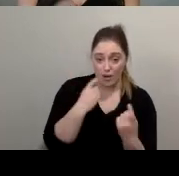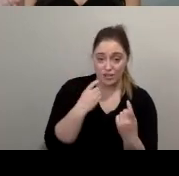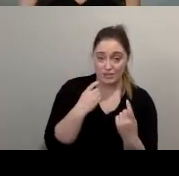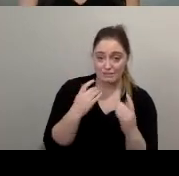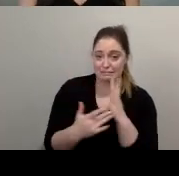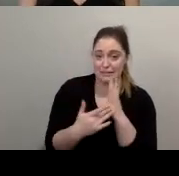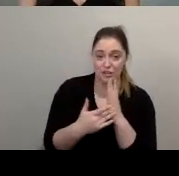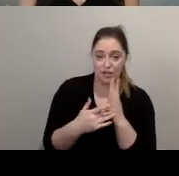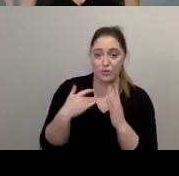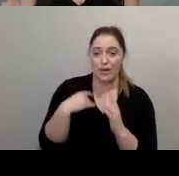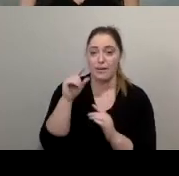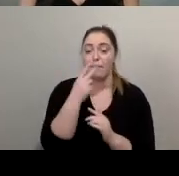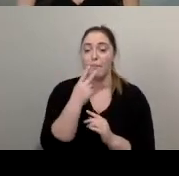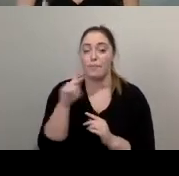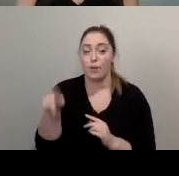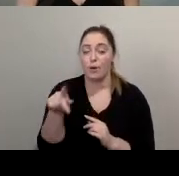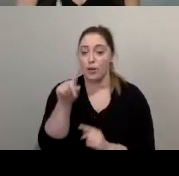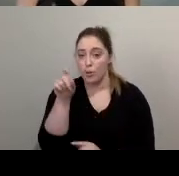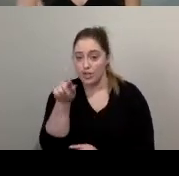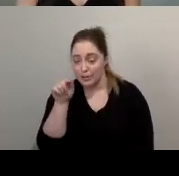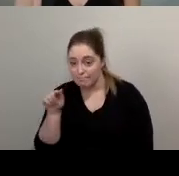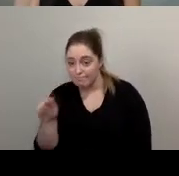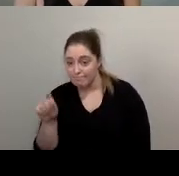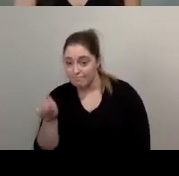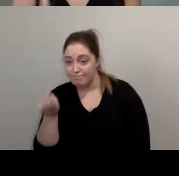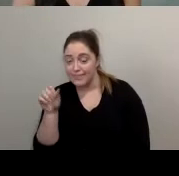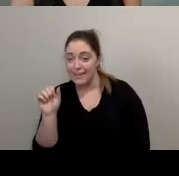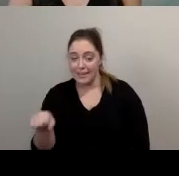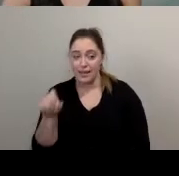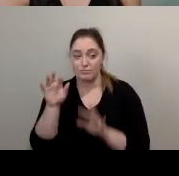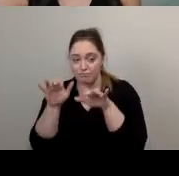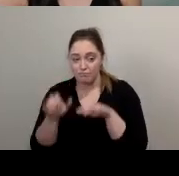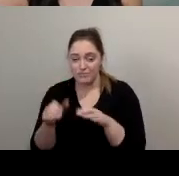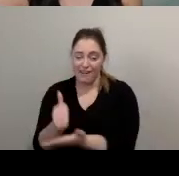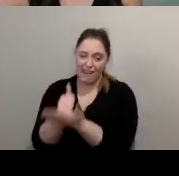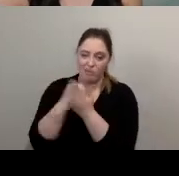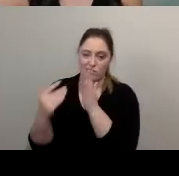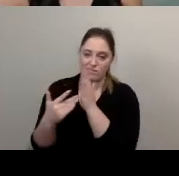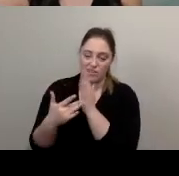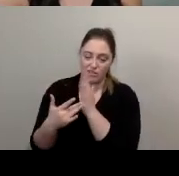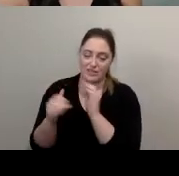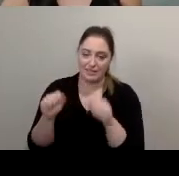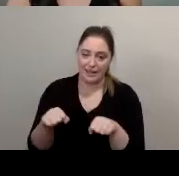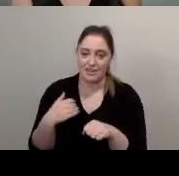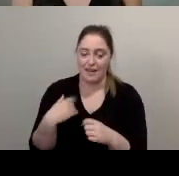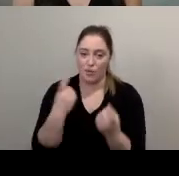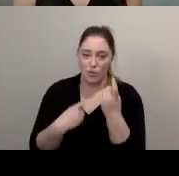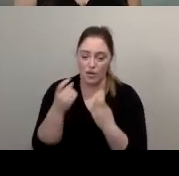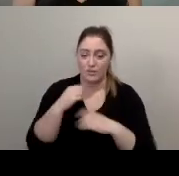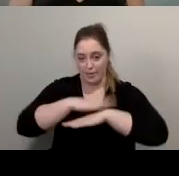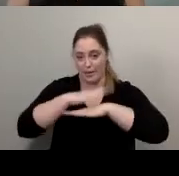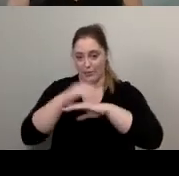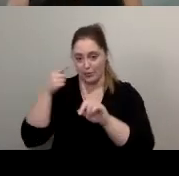a purple question mark at the bottom of your screen and that's where you can ask for help have any questions about using the platform